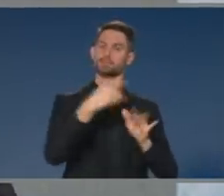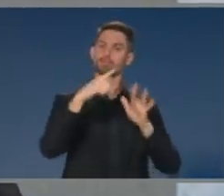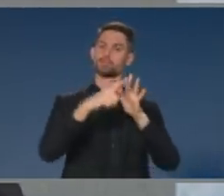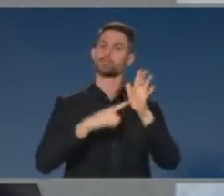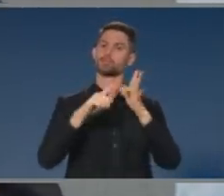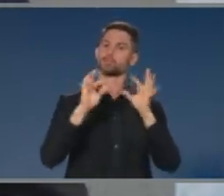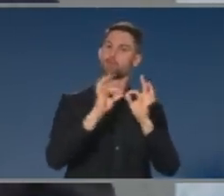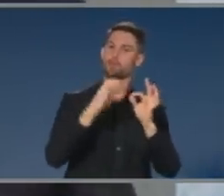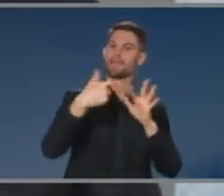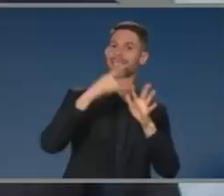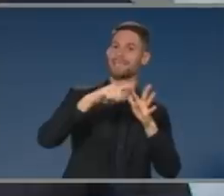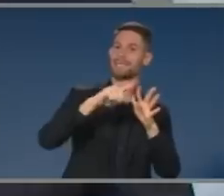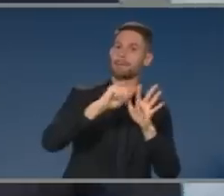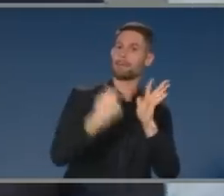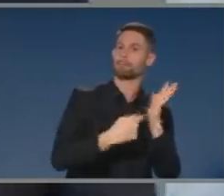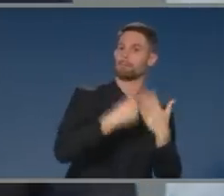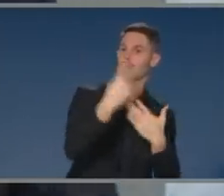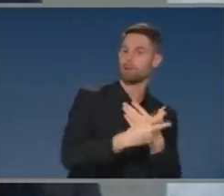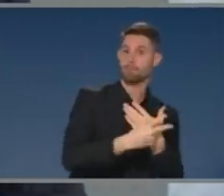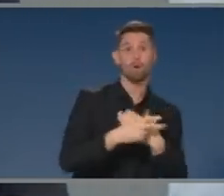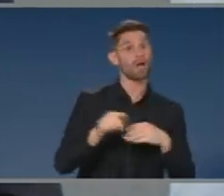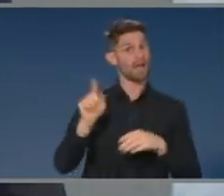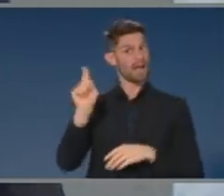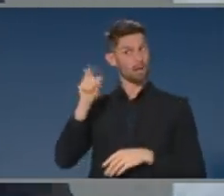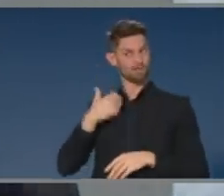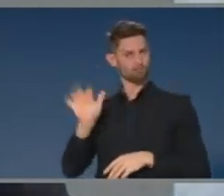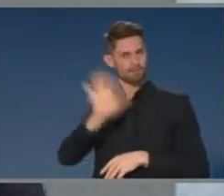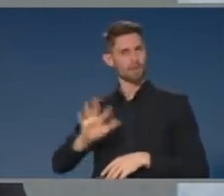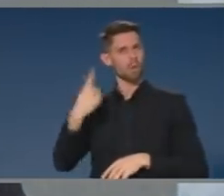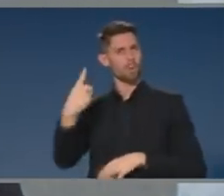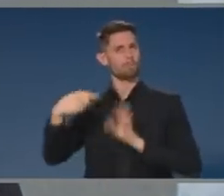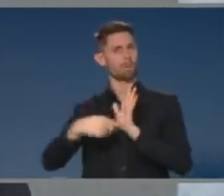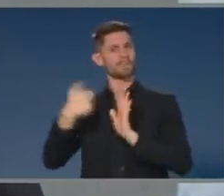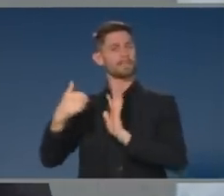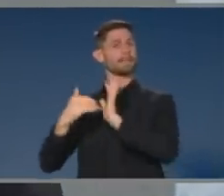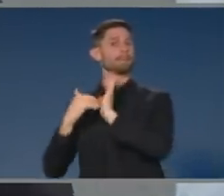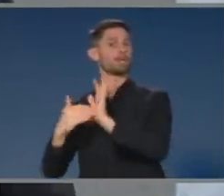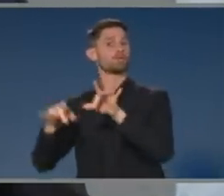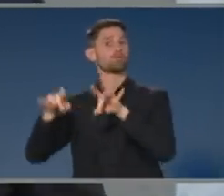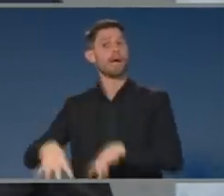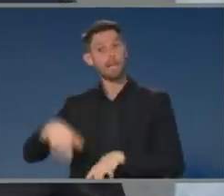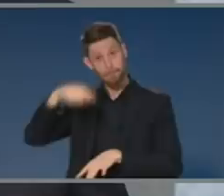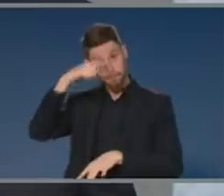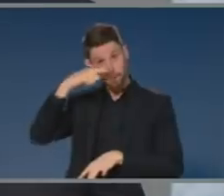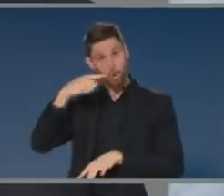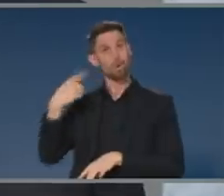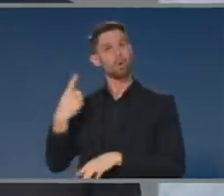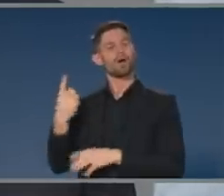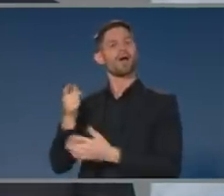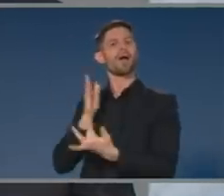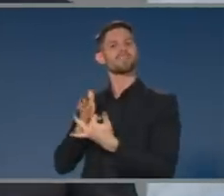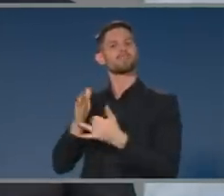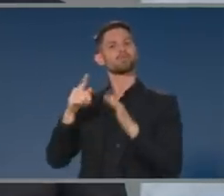And right now we have just about 1.6 million Australians who are being supported by